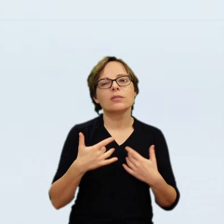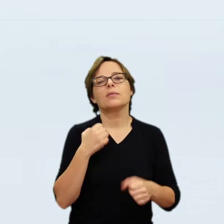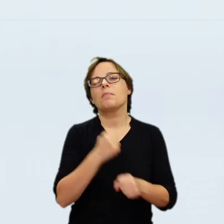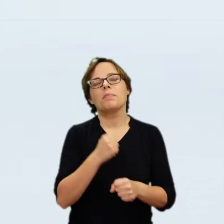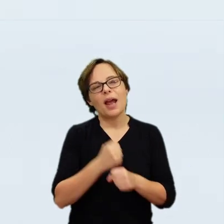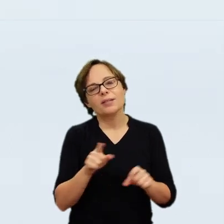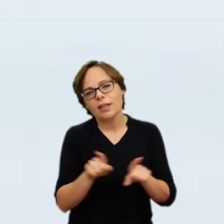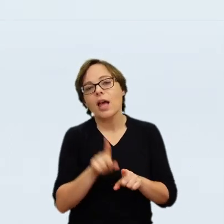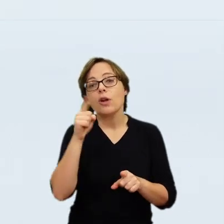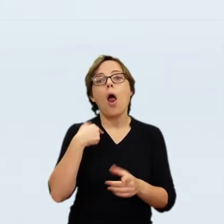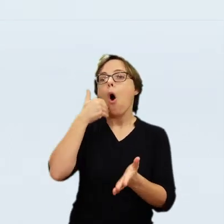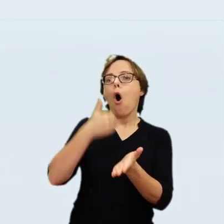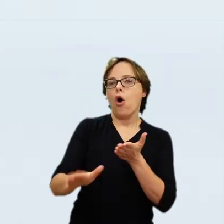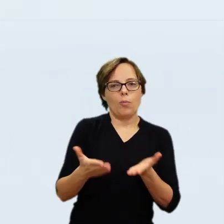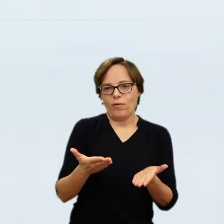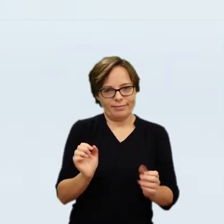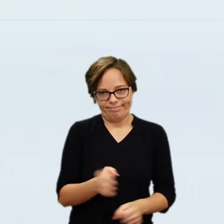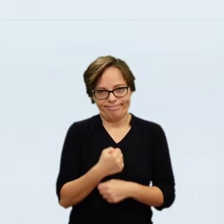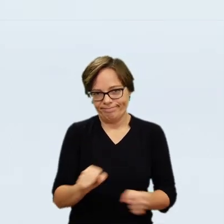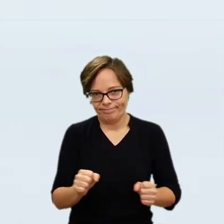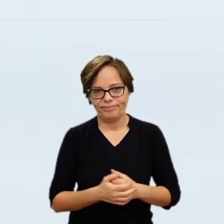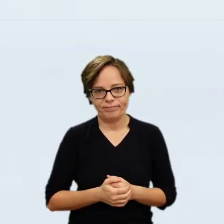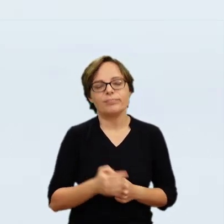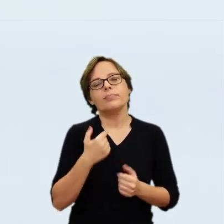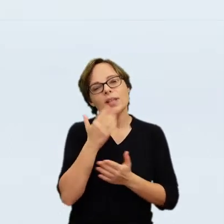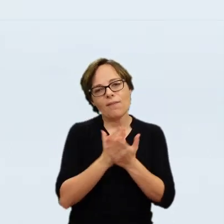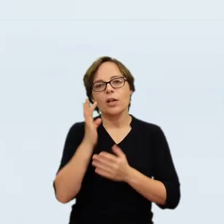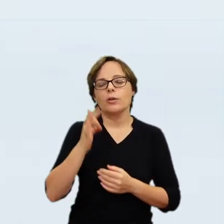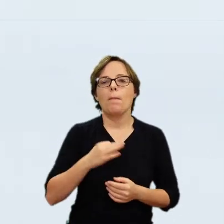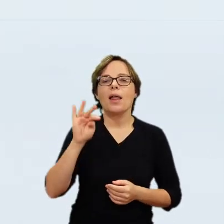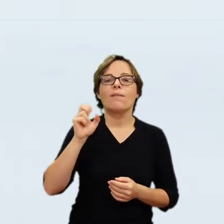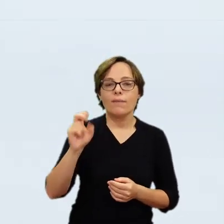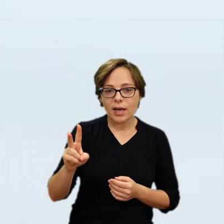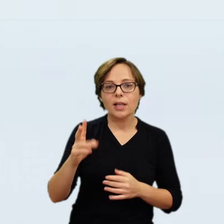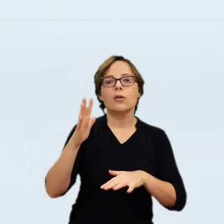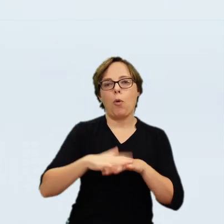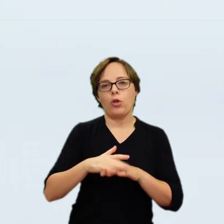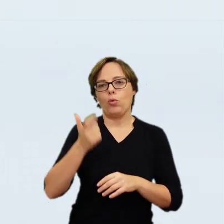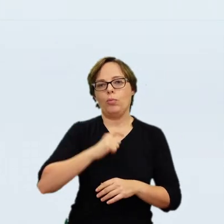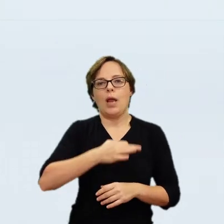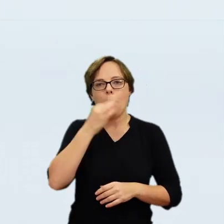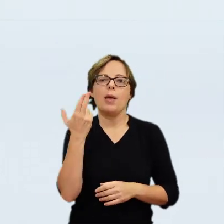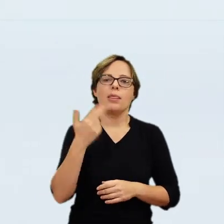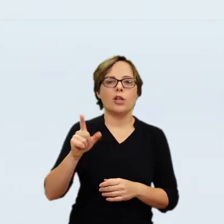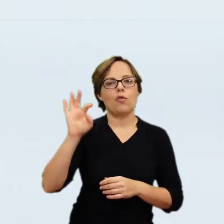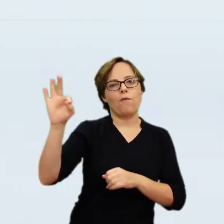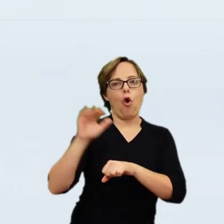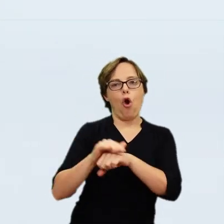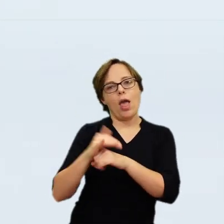countess, Gisław's mother, Zofia Tarnowska and Zamoyska. In September